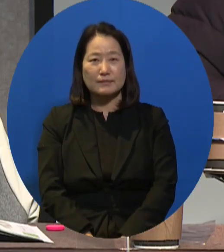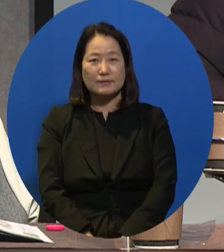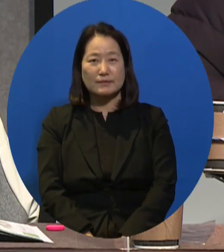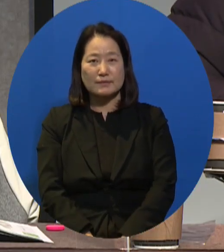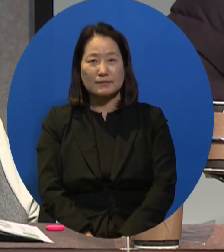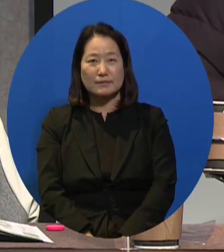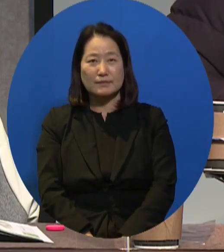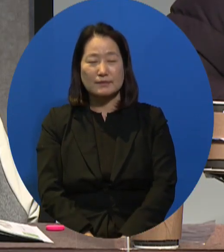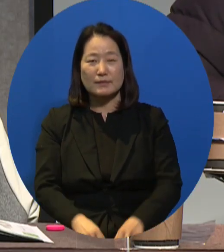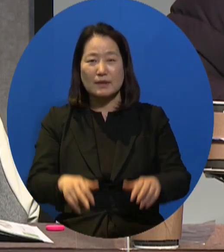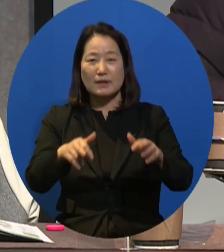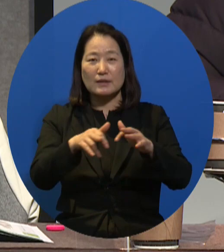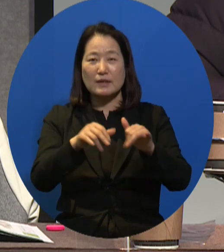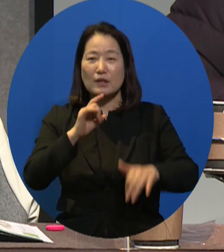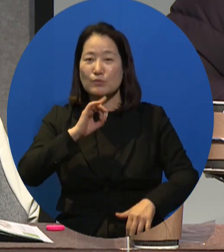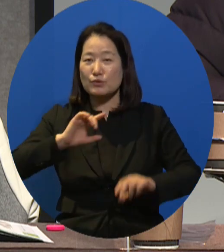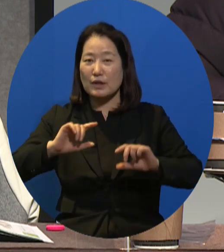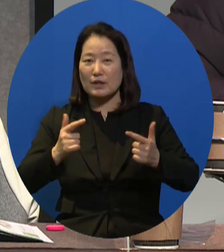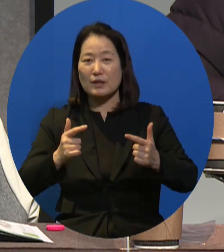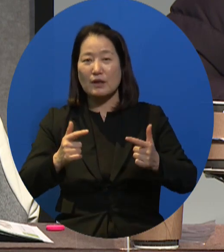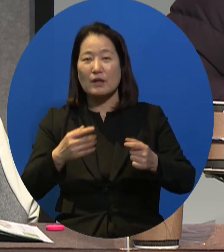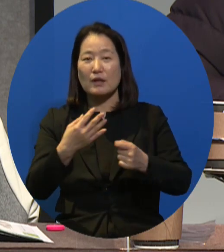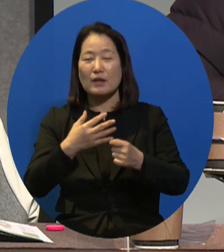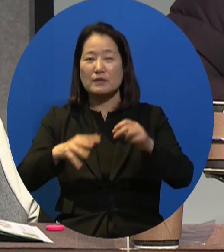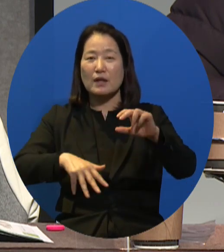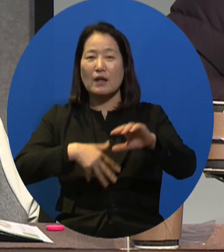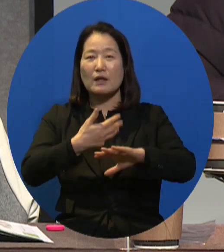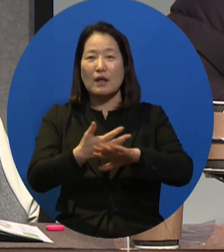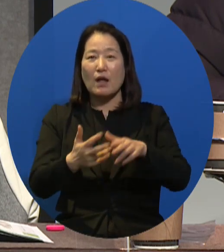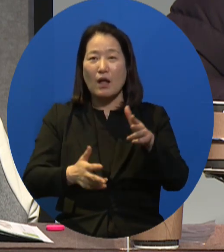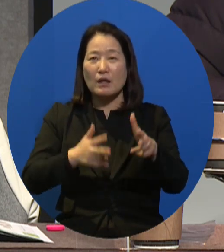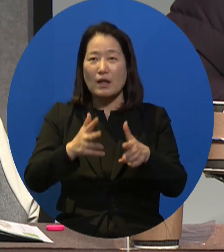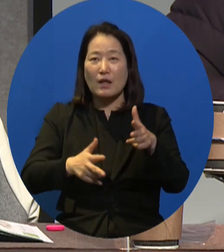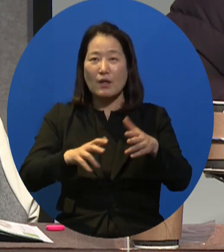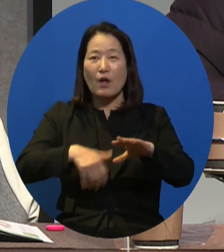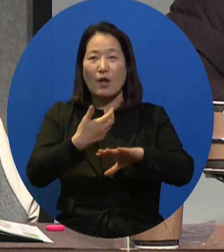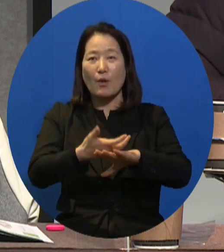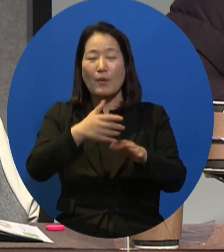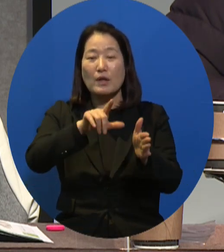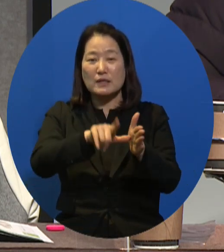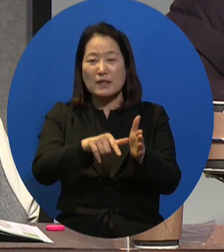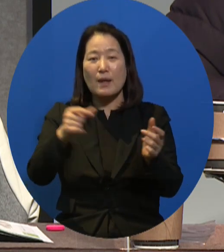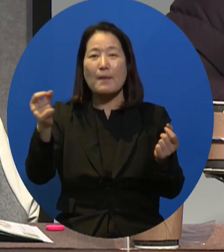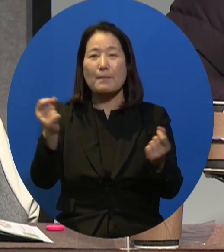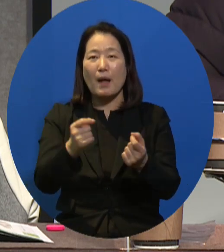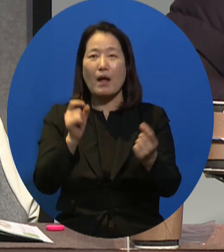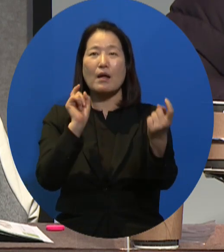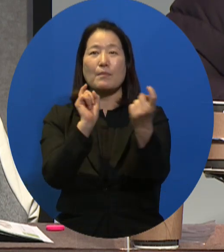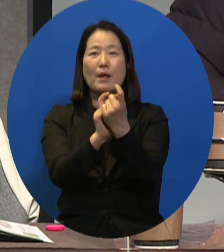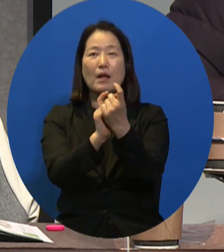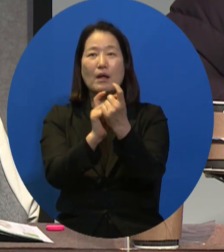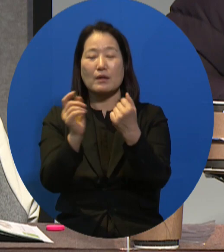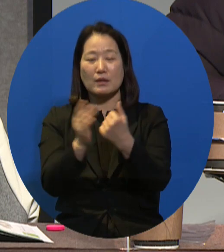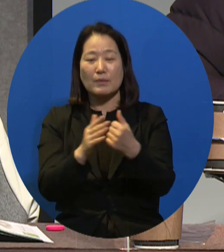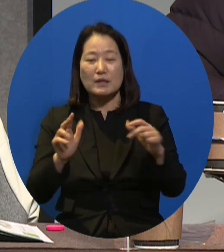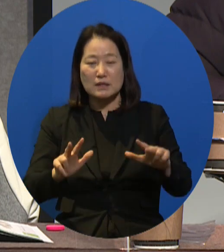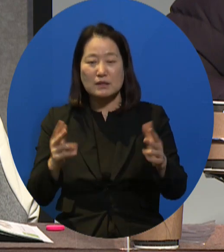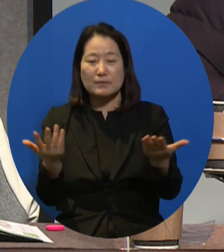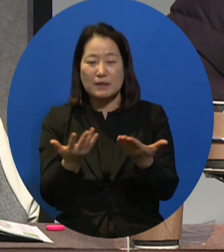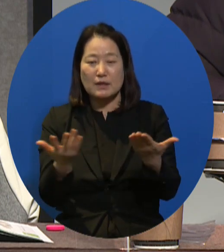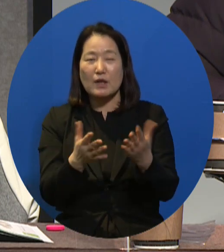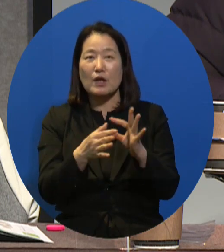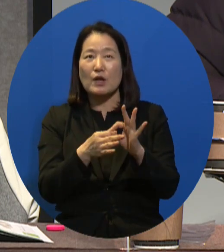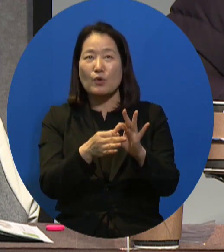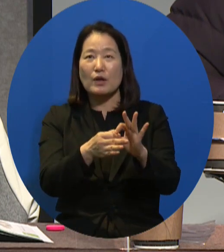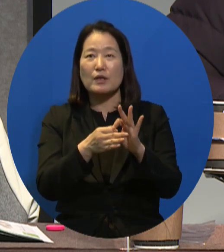I believe that now in this era of the fourth industrial revolution, we need to